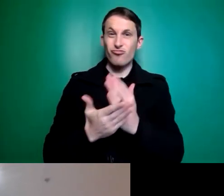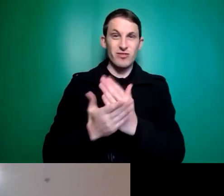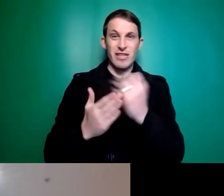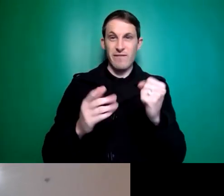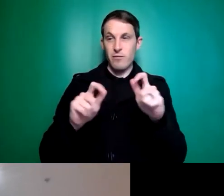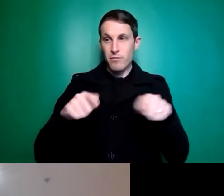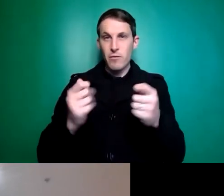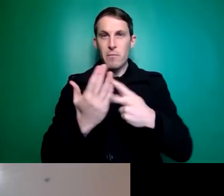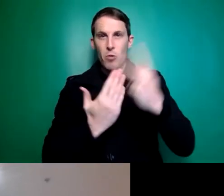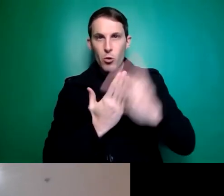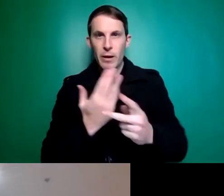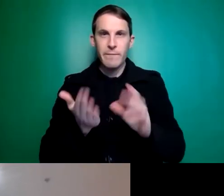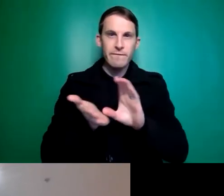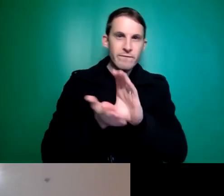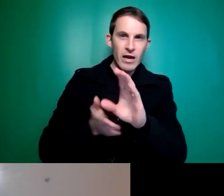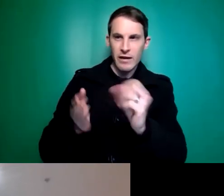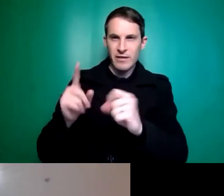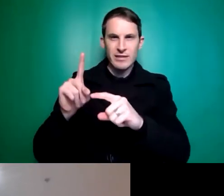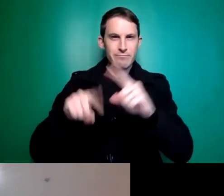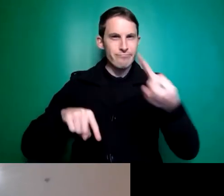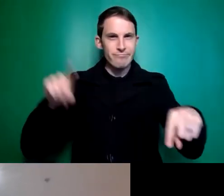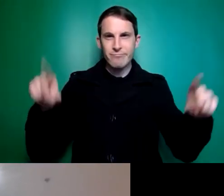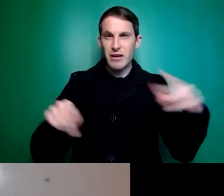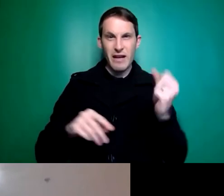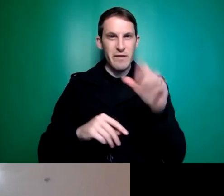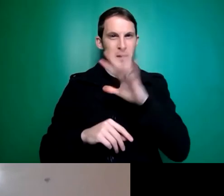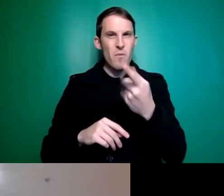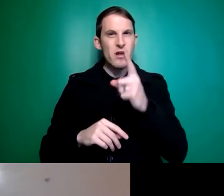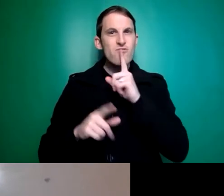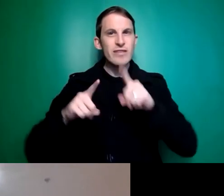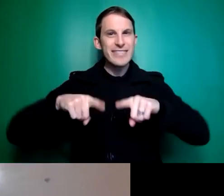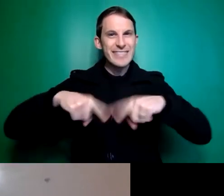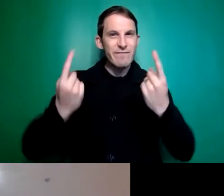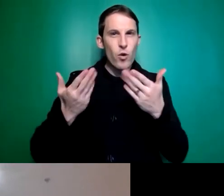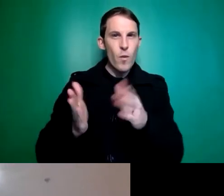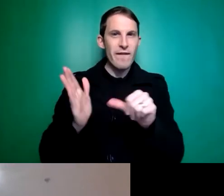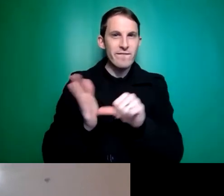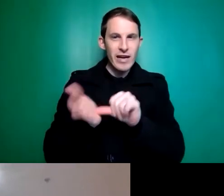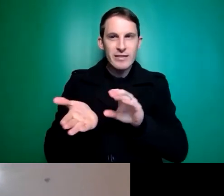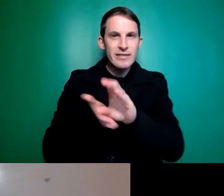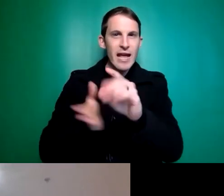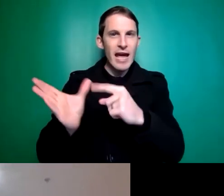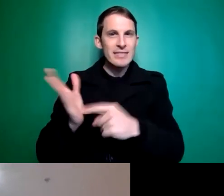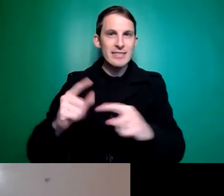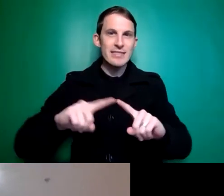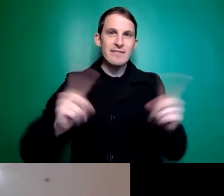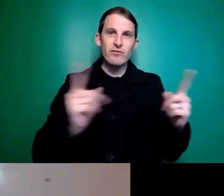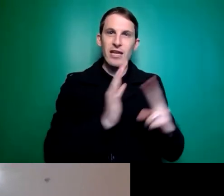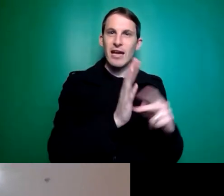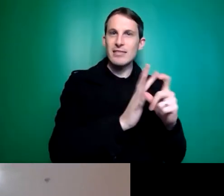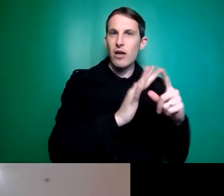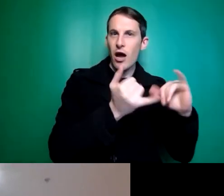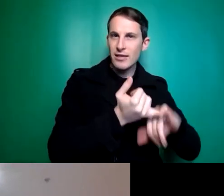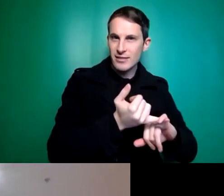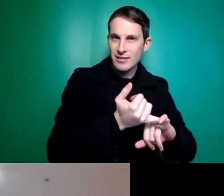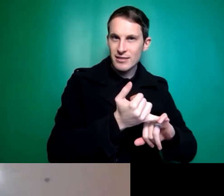there at the moment. So, we've identified that there's around 100 different funding streams for assistive technology outside the NDIS, and they're spread